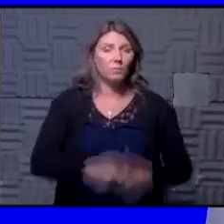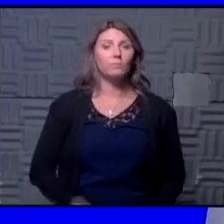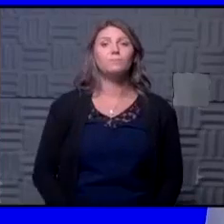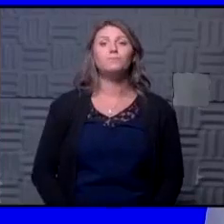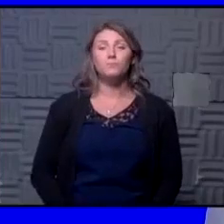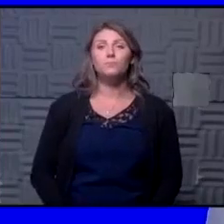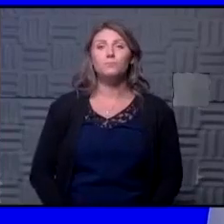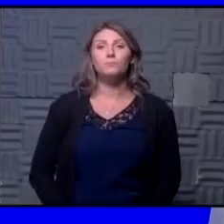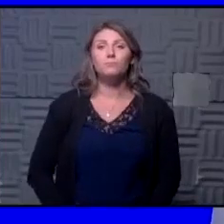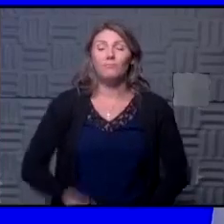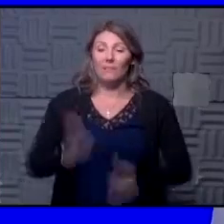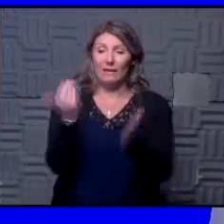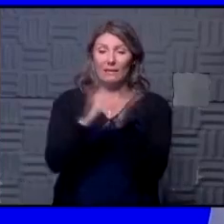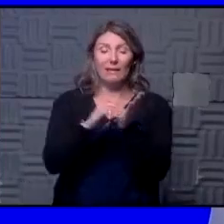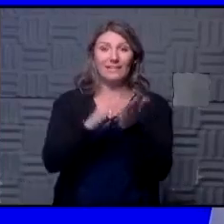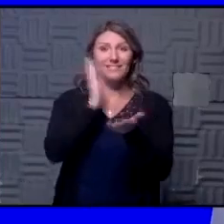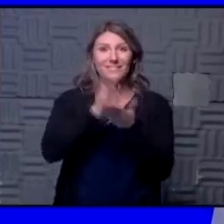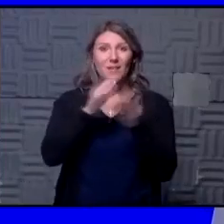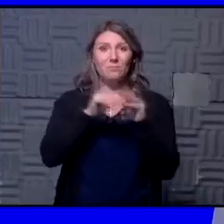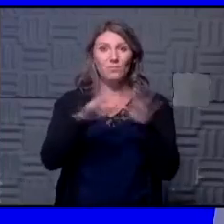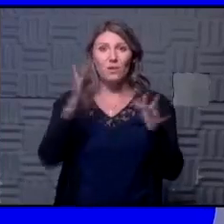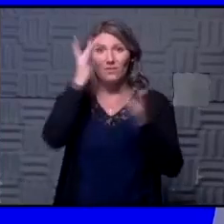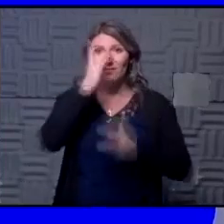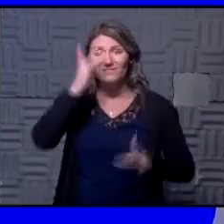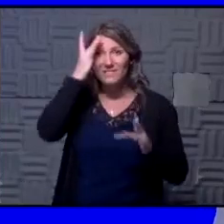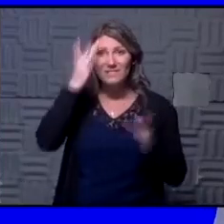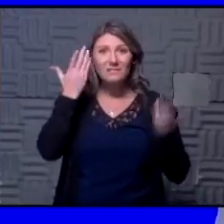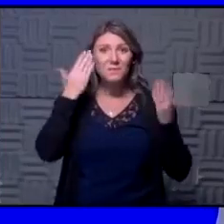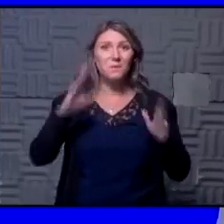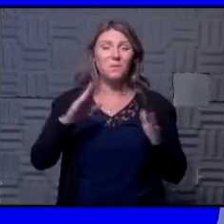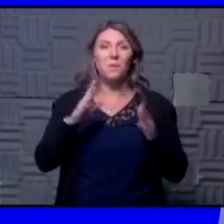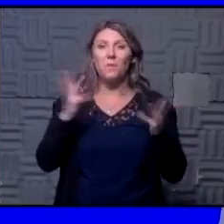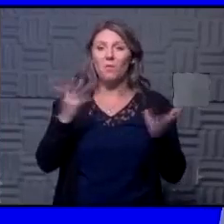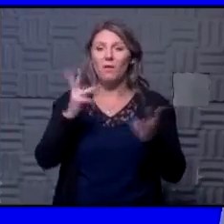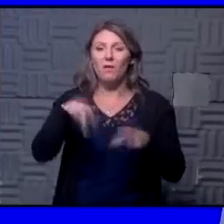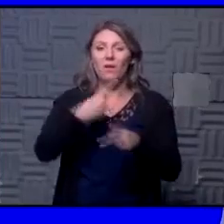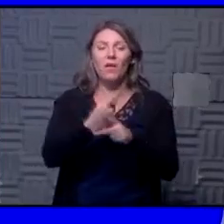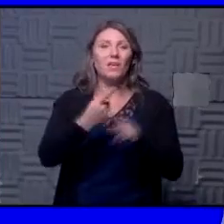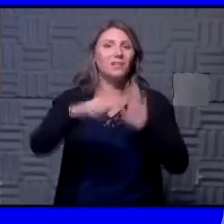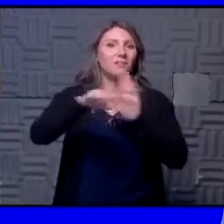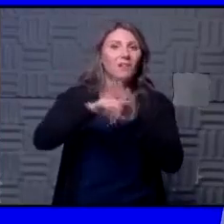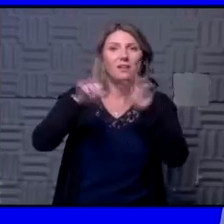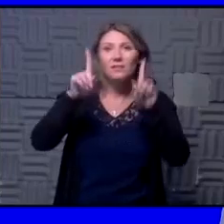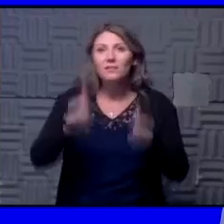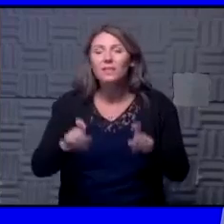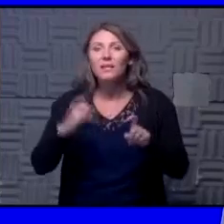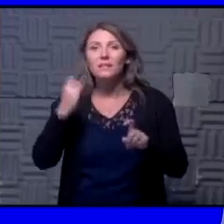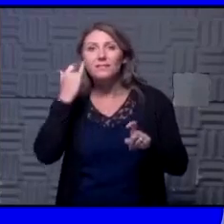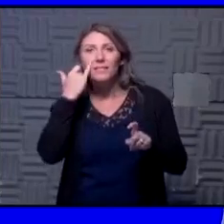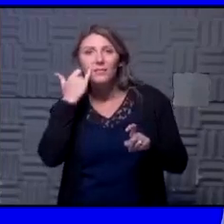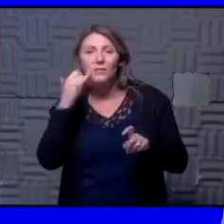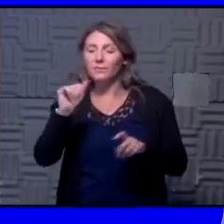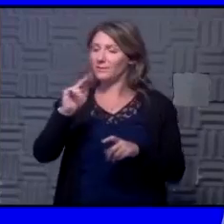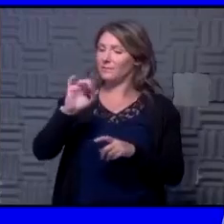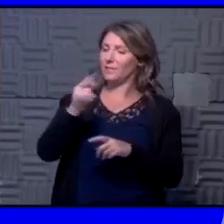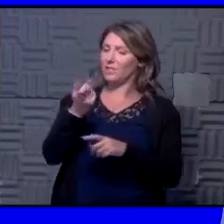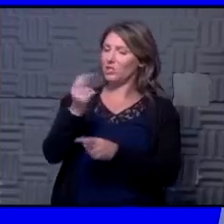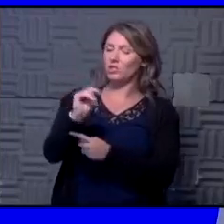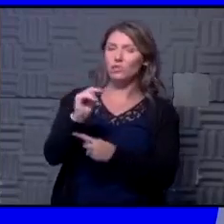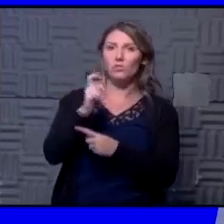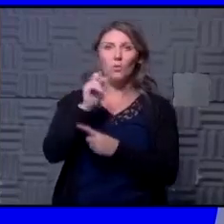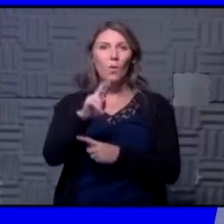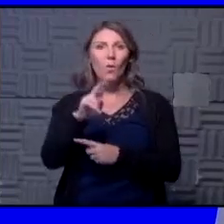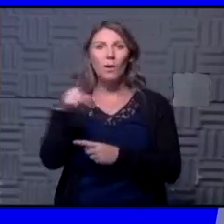to stop the spread of disease don't know exactly what kind of negative test that was if it was again if it was the antigen or the pcr